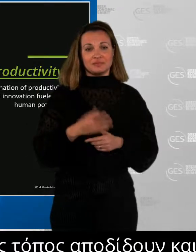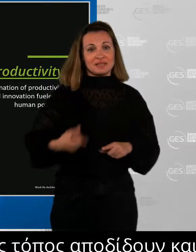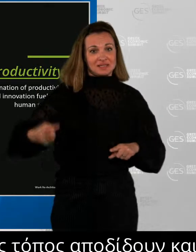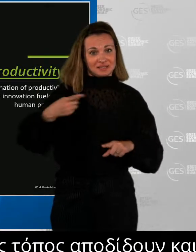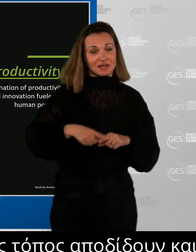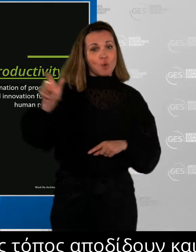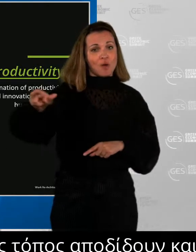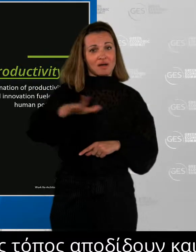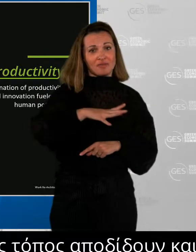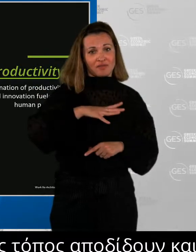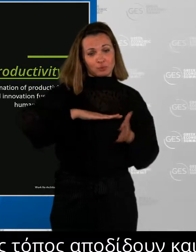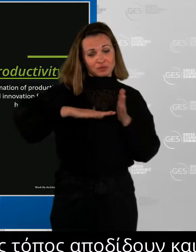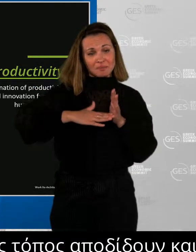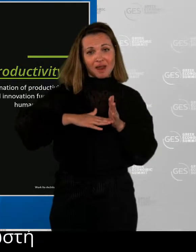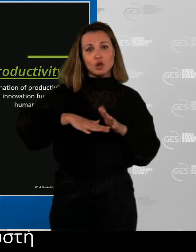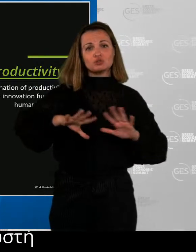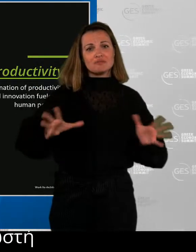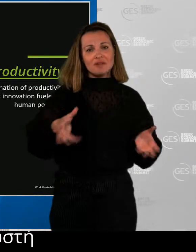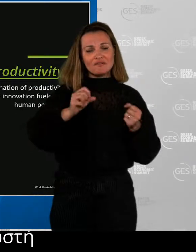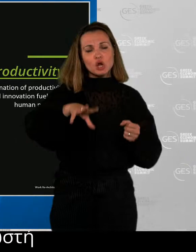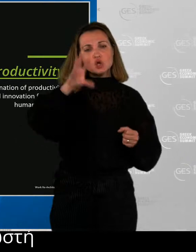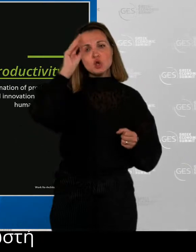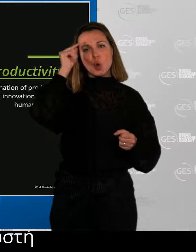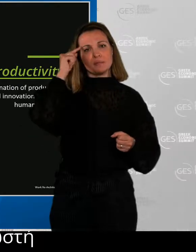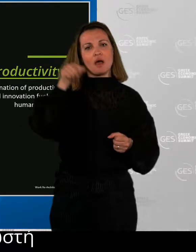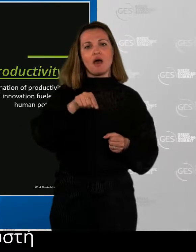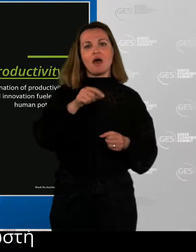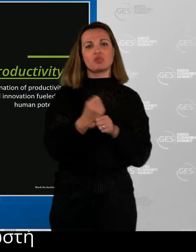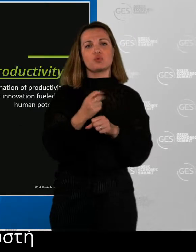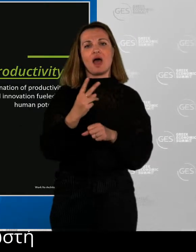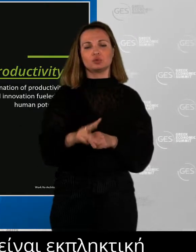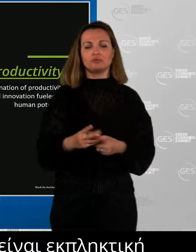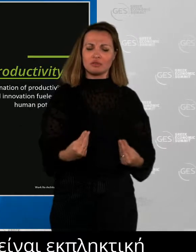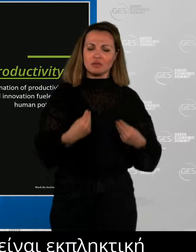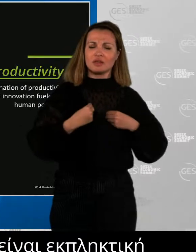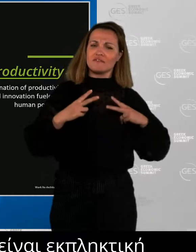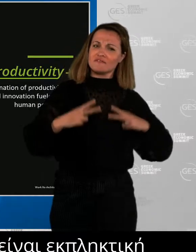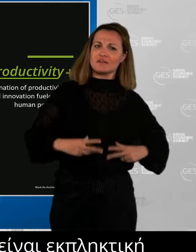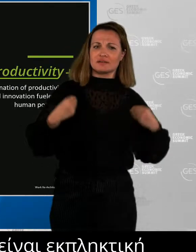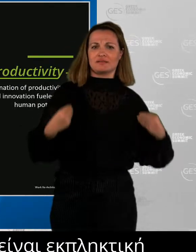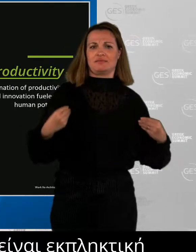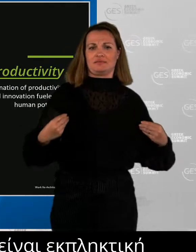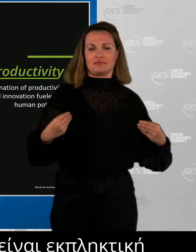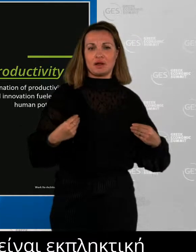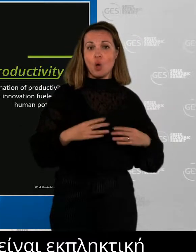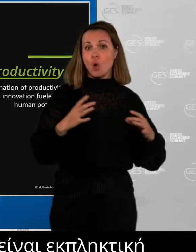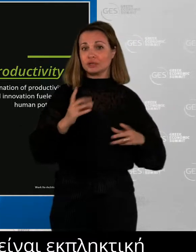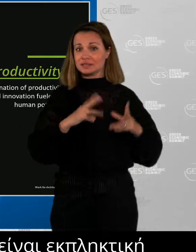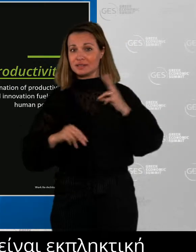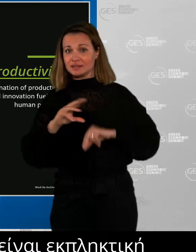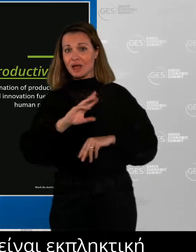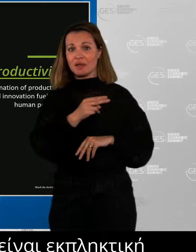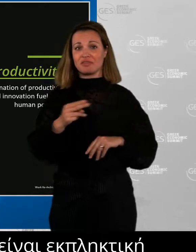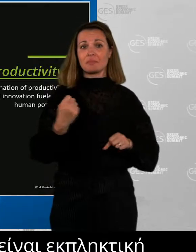opportunity. Because unfortunately, often, when you think about work, you miss the opportunity, as Thomas